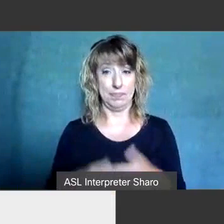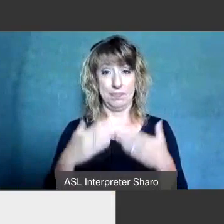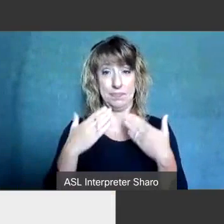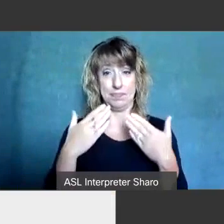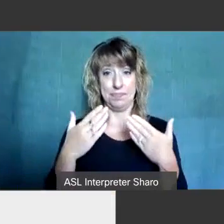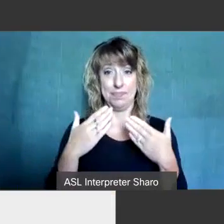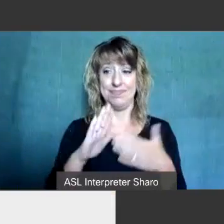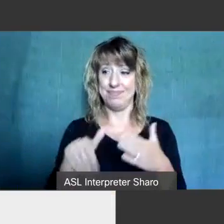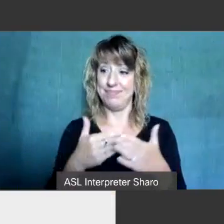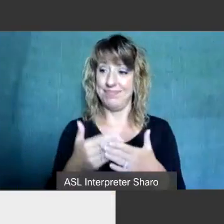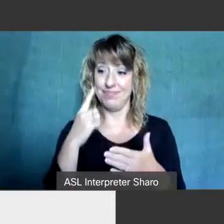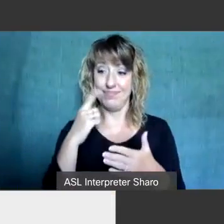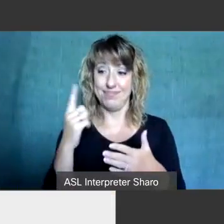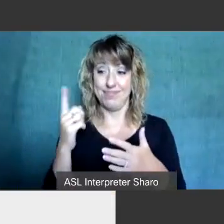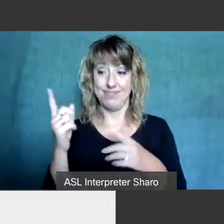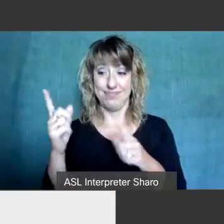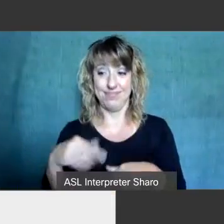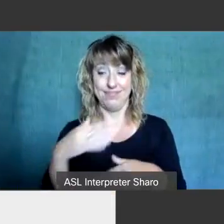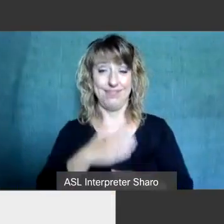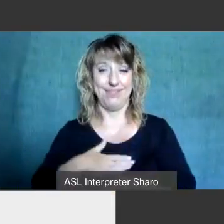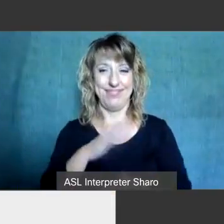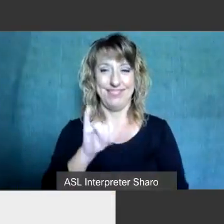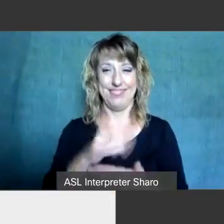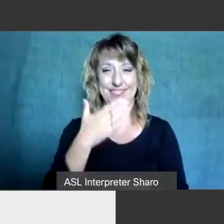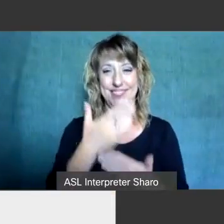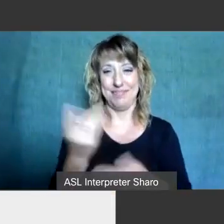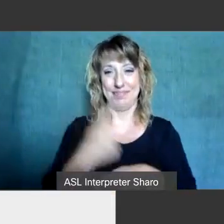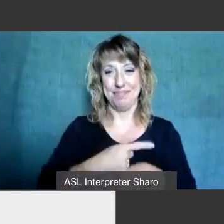for attending we certainly appreciate it have a good day